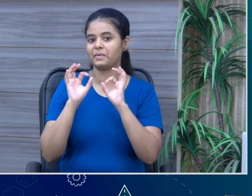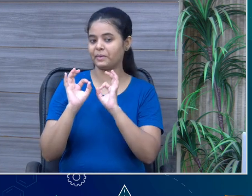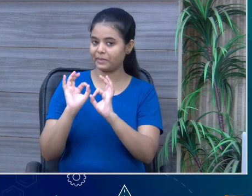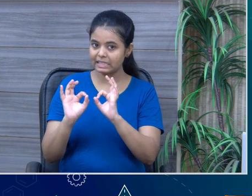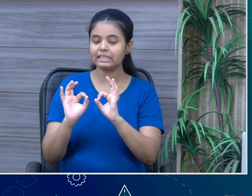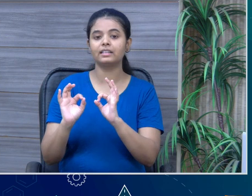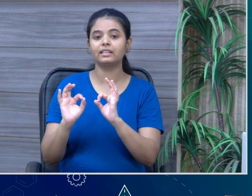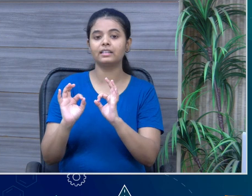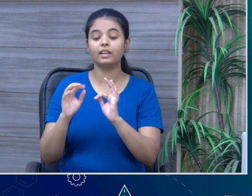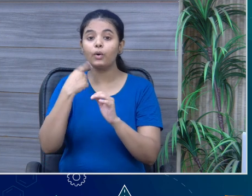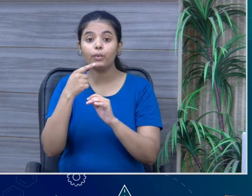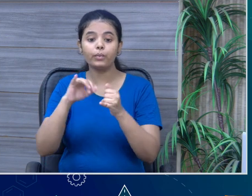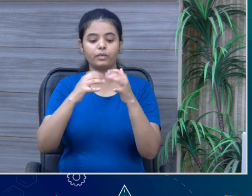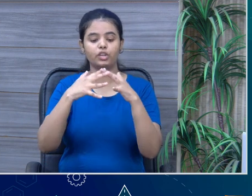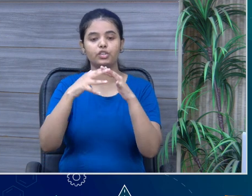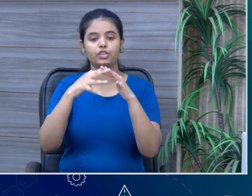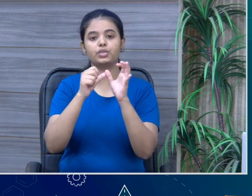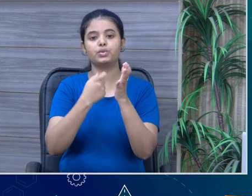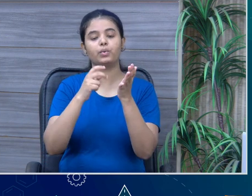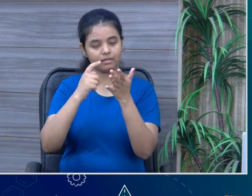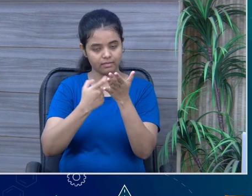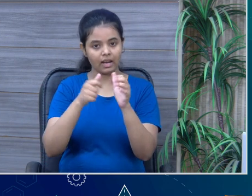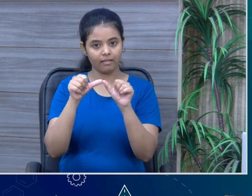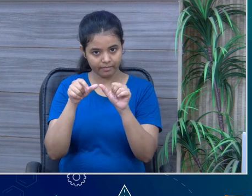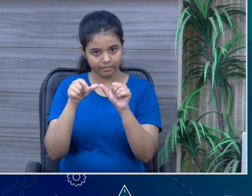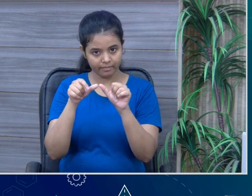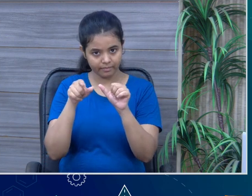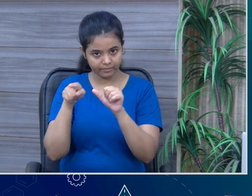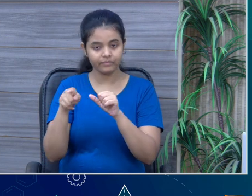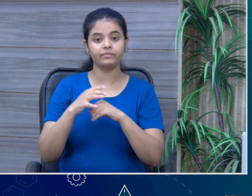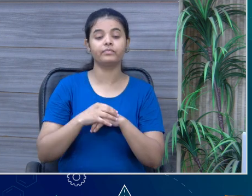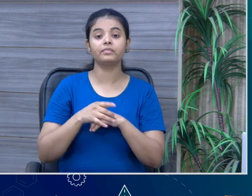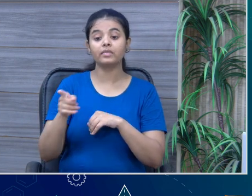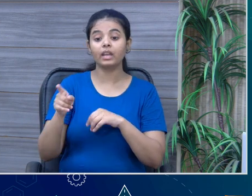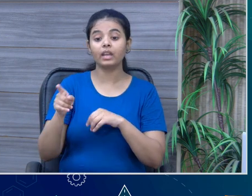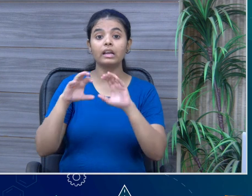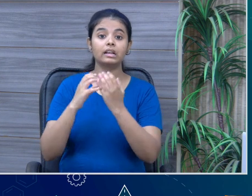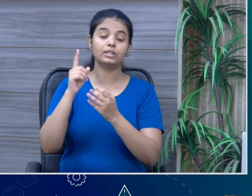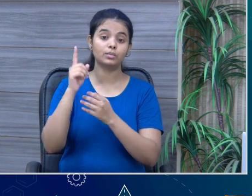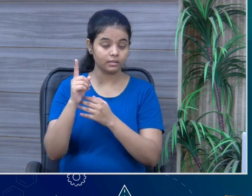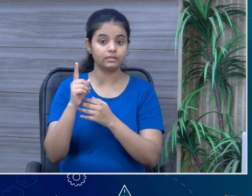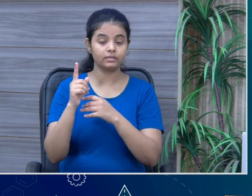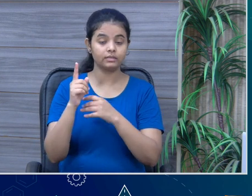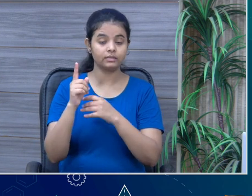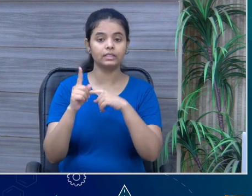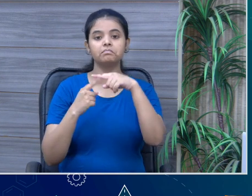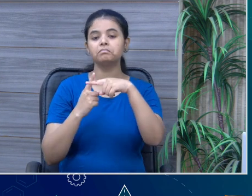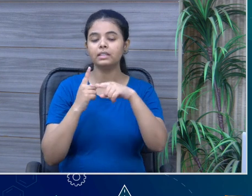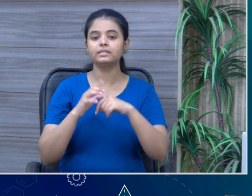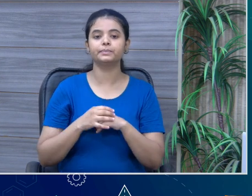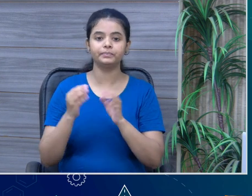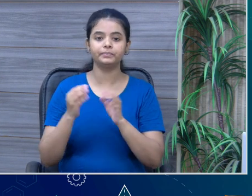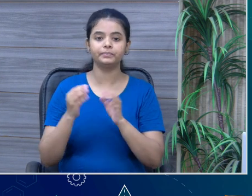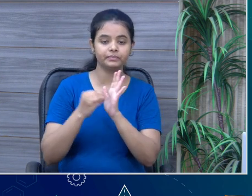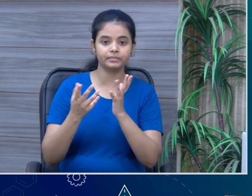by Swara Kaleshwar Nagmoti. She has mentioned, this is for standard 1, and she has also mentioned that